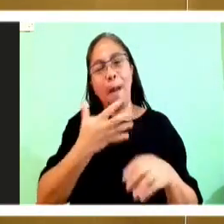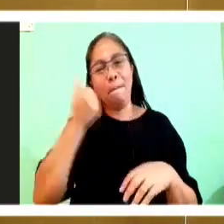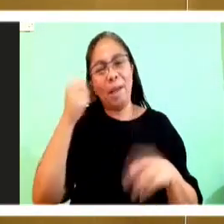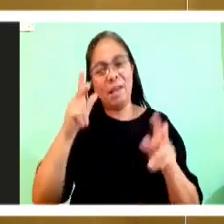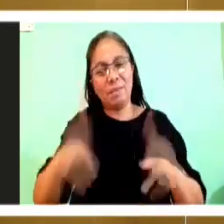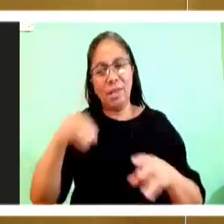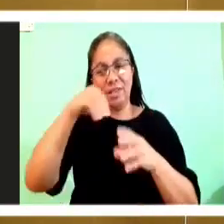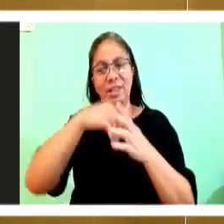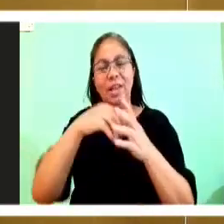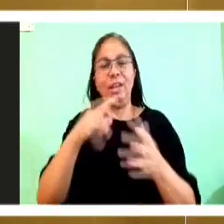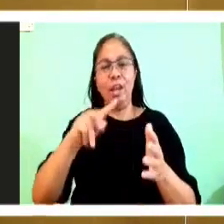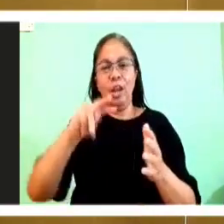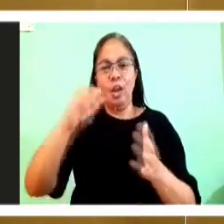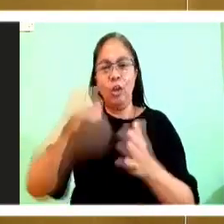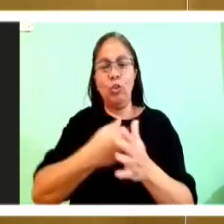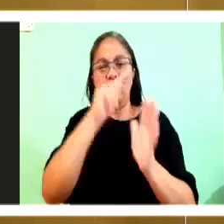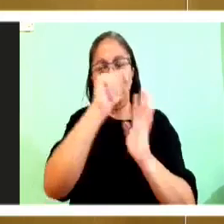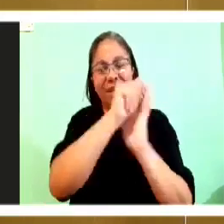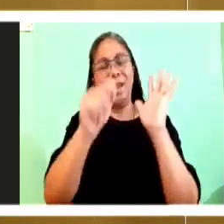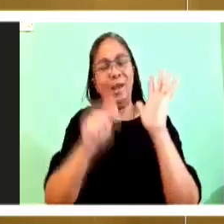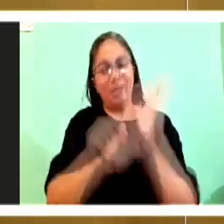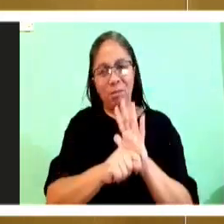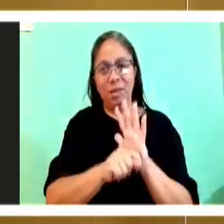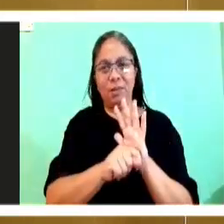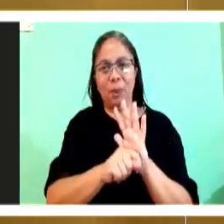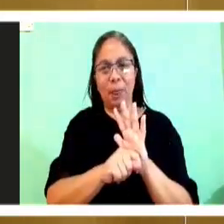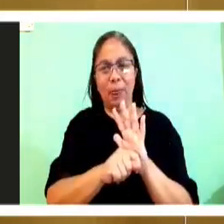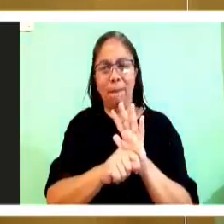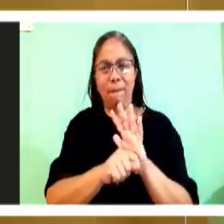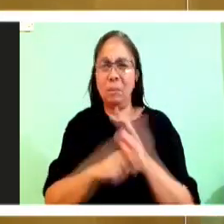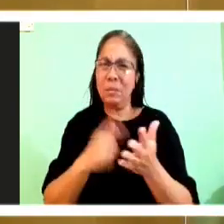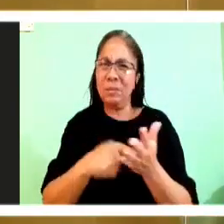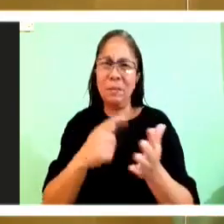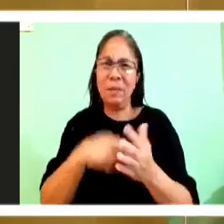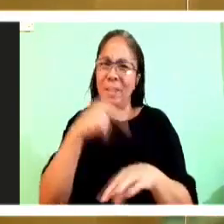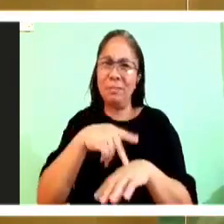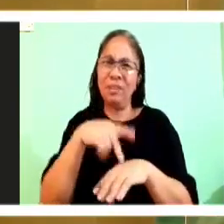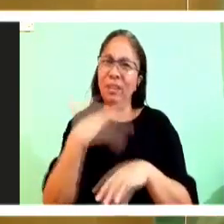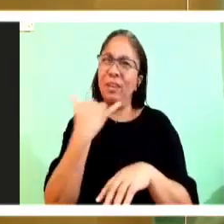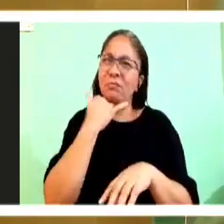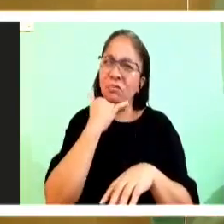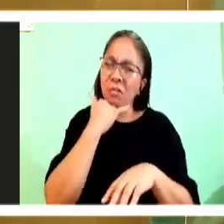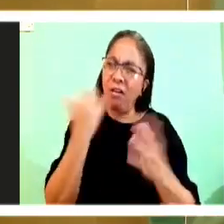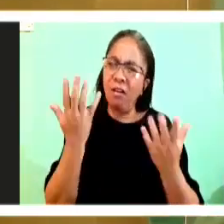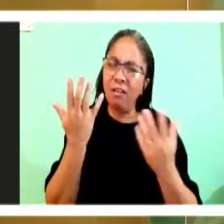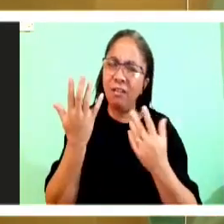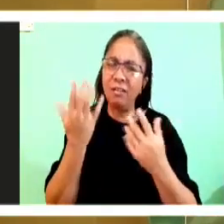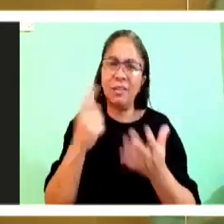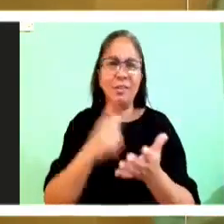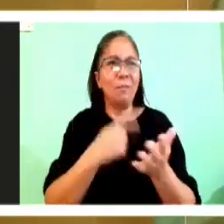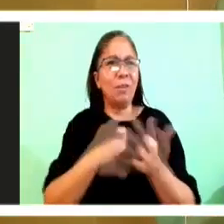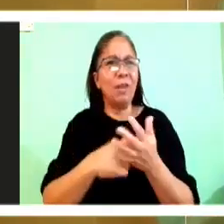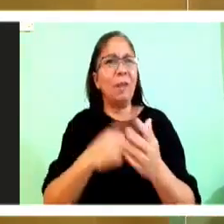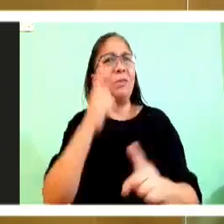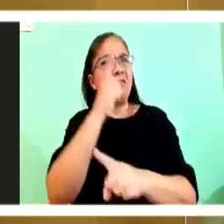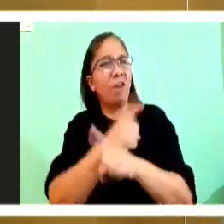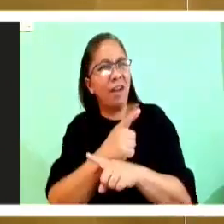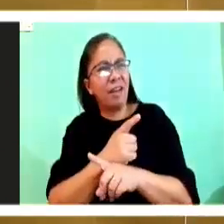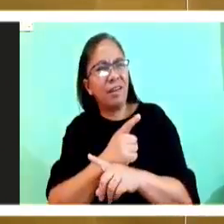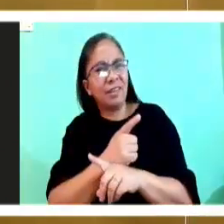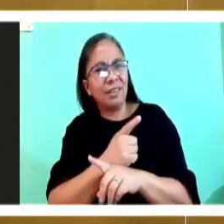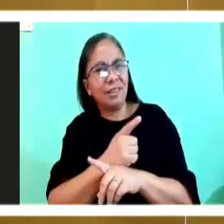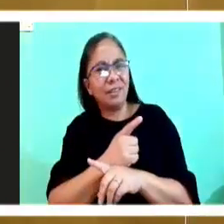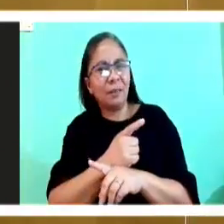because he can get it so wrong and he can get it so right and his insights are so